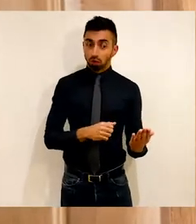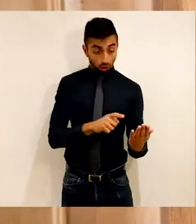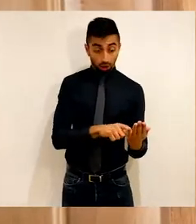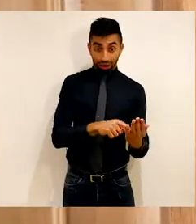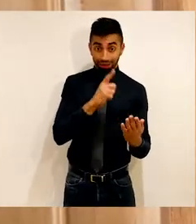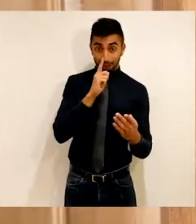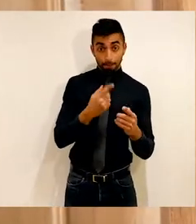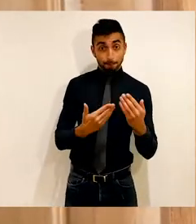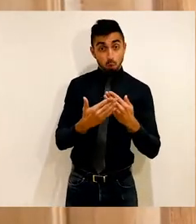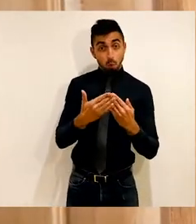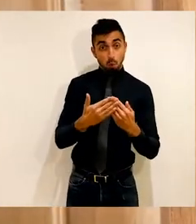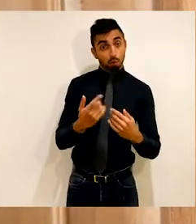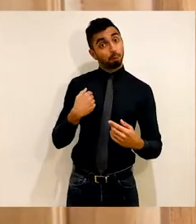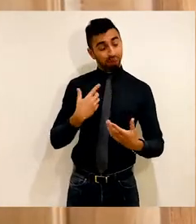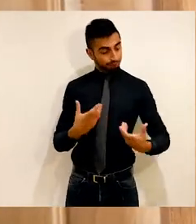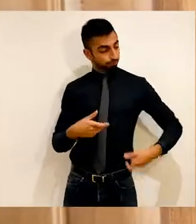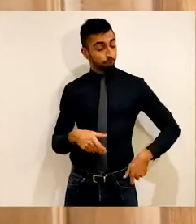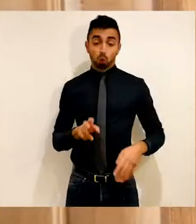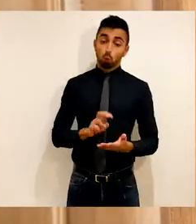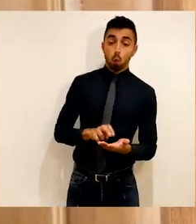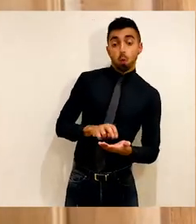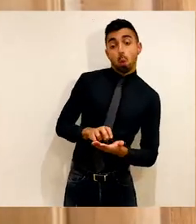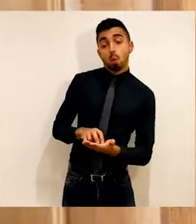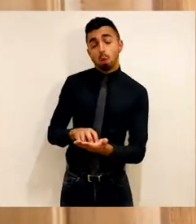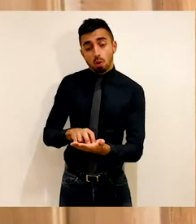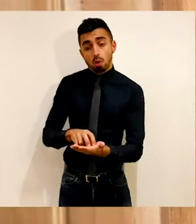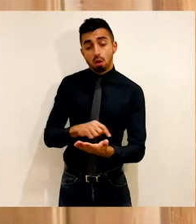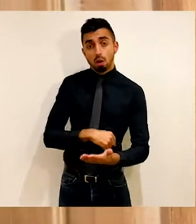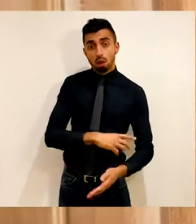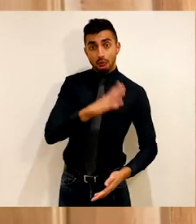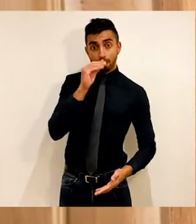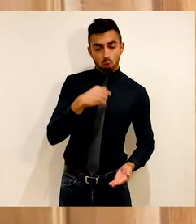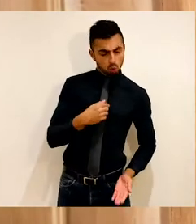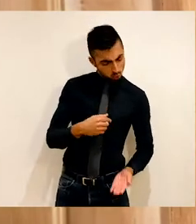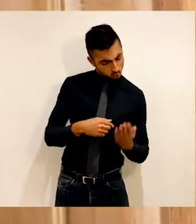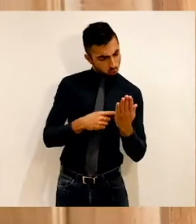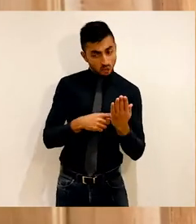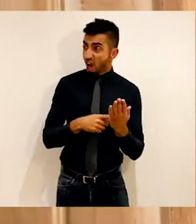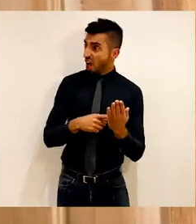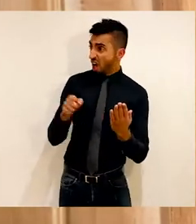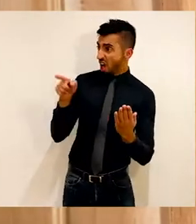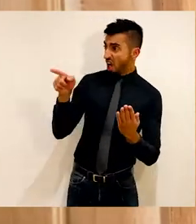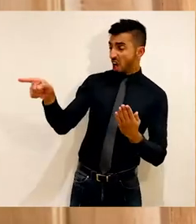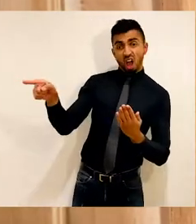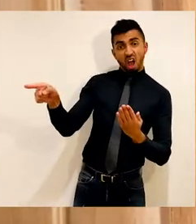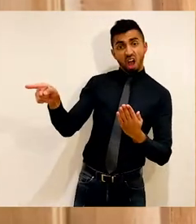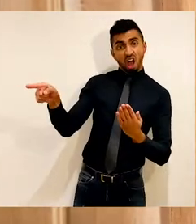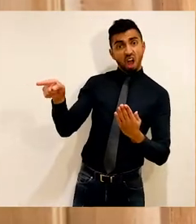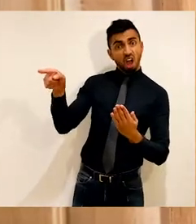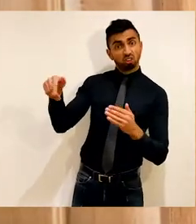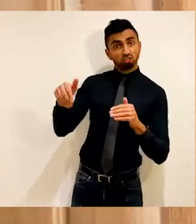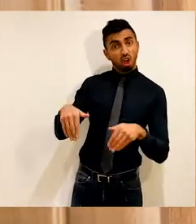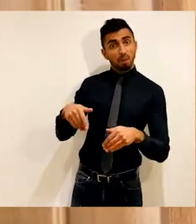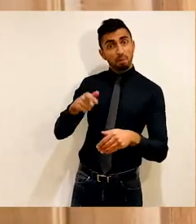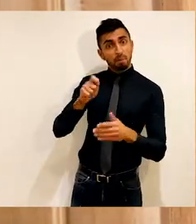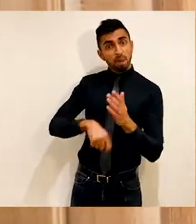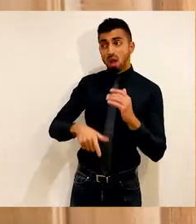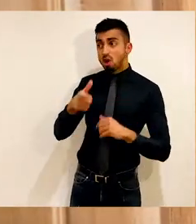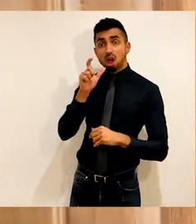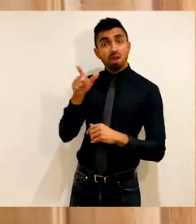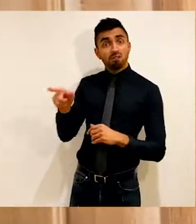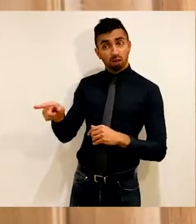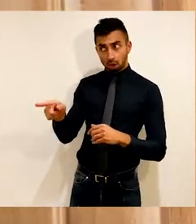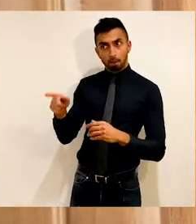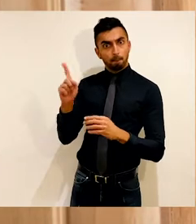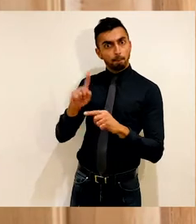As I'm on my way, that map could highlight the coffee shops that are most physically accessible, offering the coffee shop